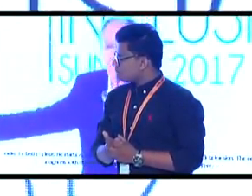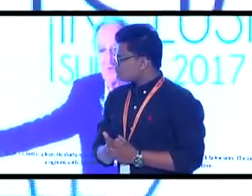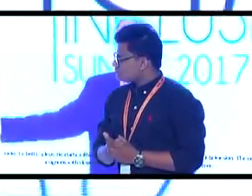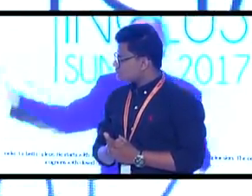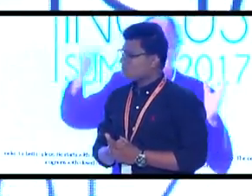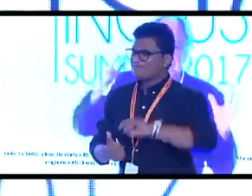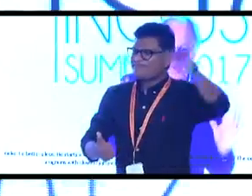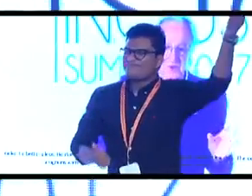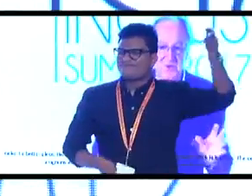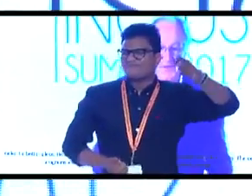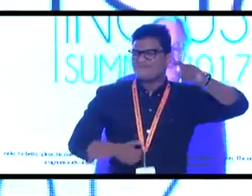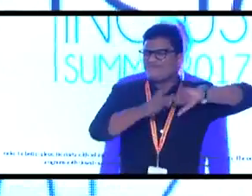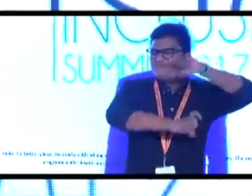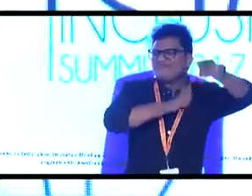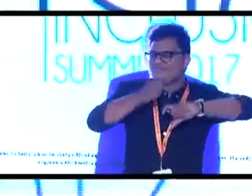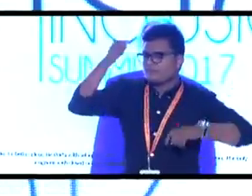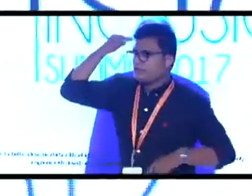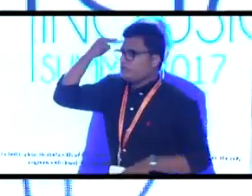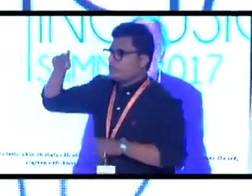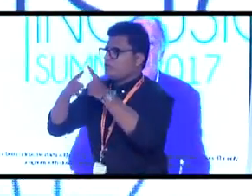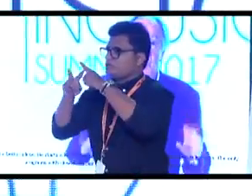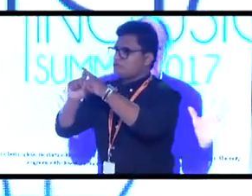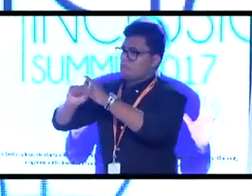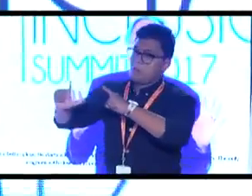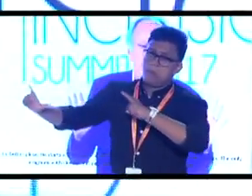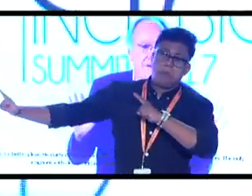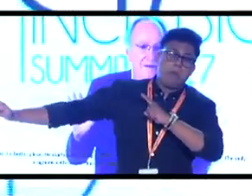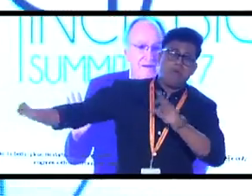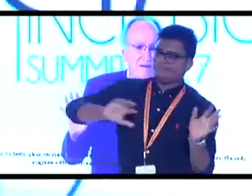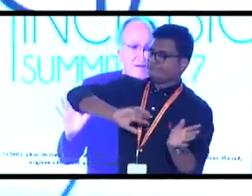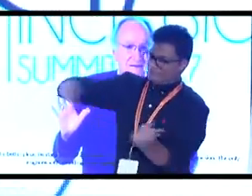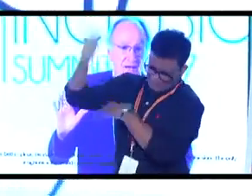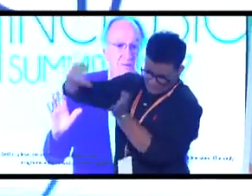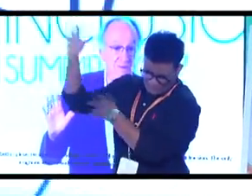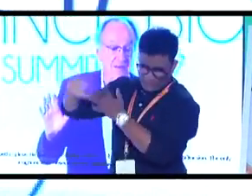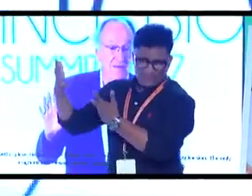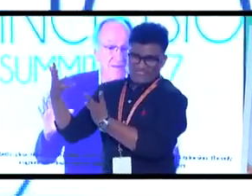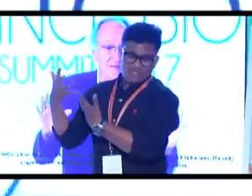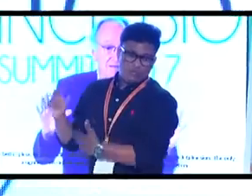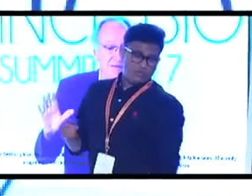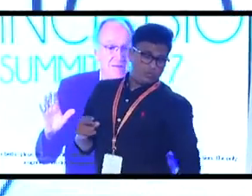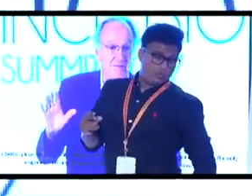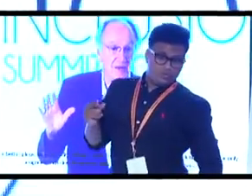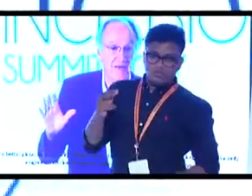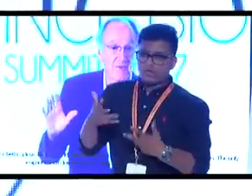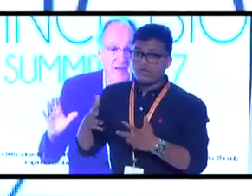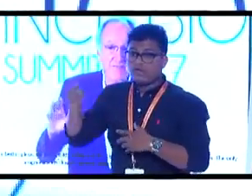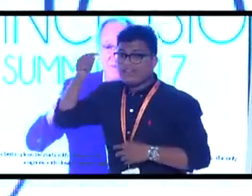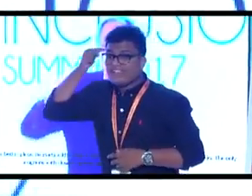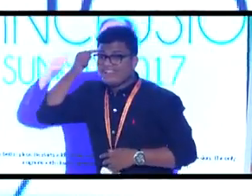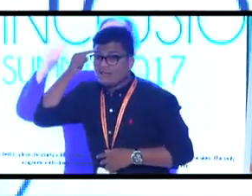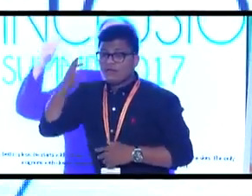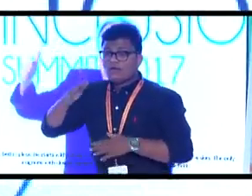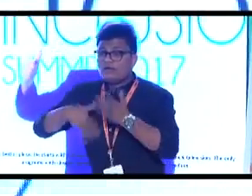TVs and put these new ones in all their hotels. Wow. That was big. But what